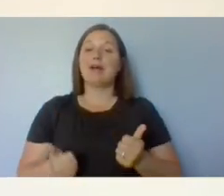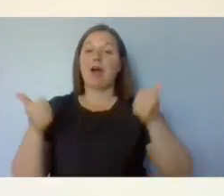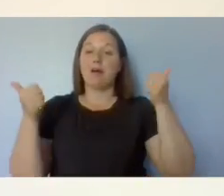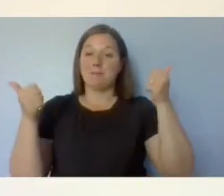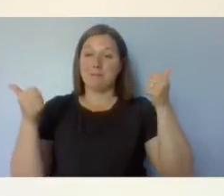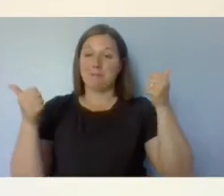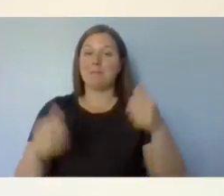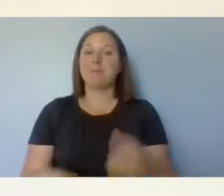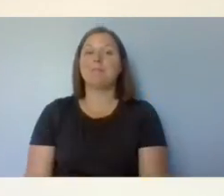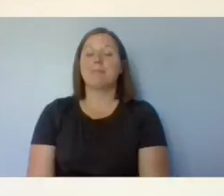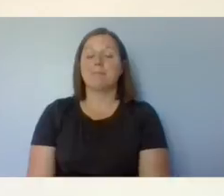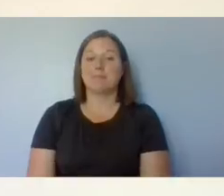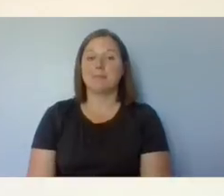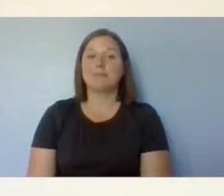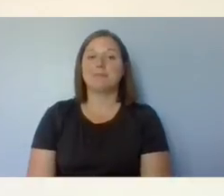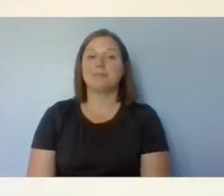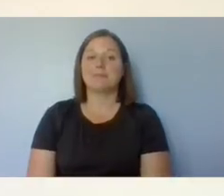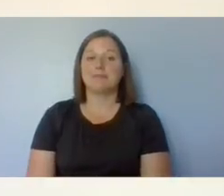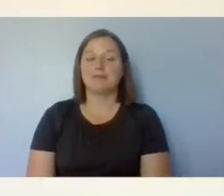arm up as well.